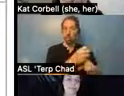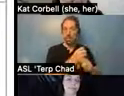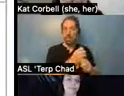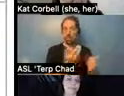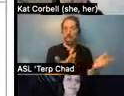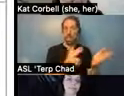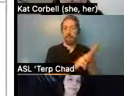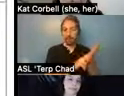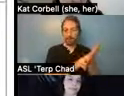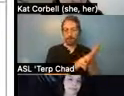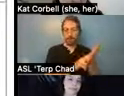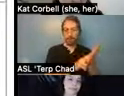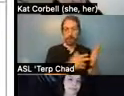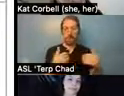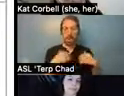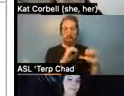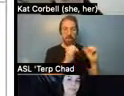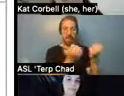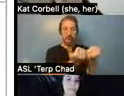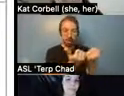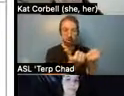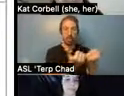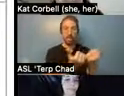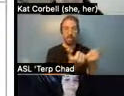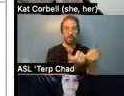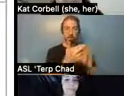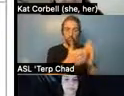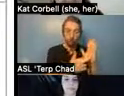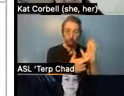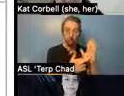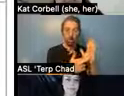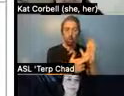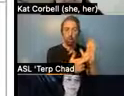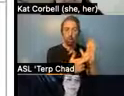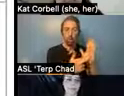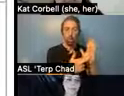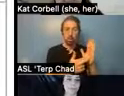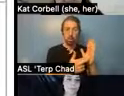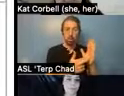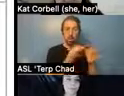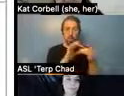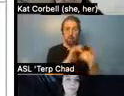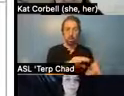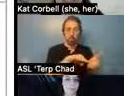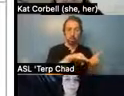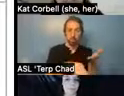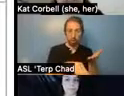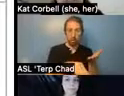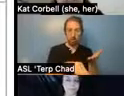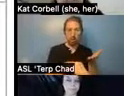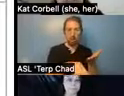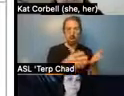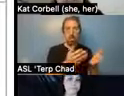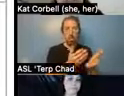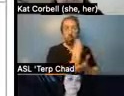agency protocols around discharge or termination, right to participants in what is called resident councils. Um,